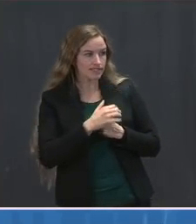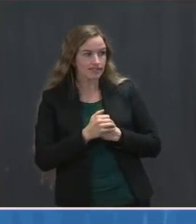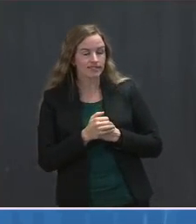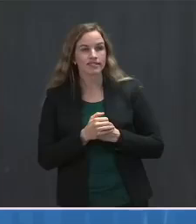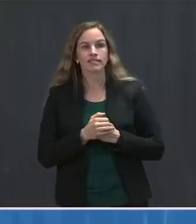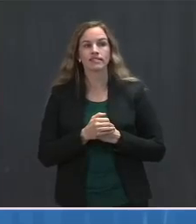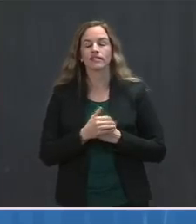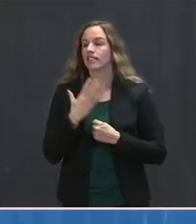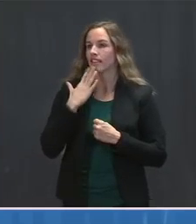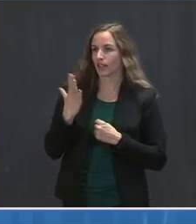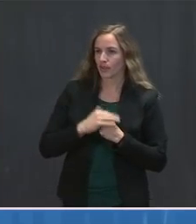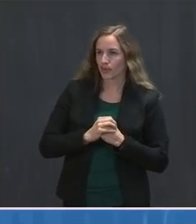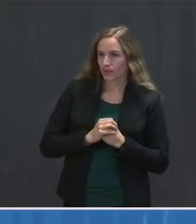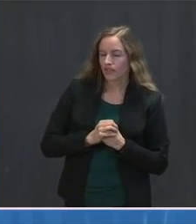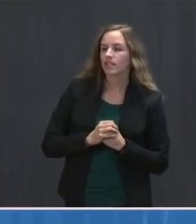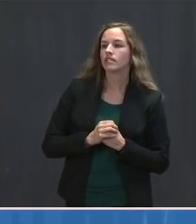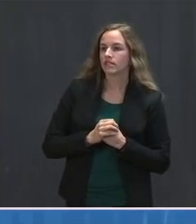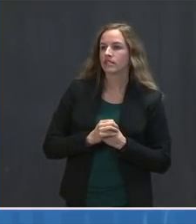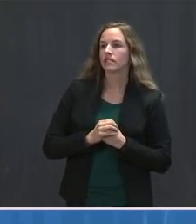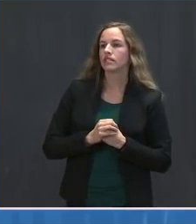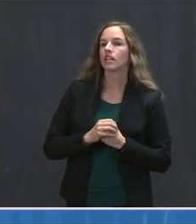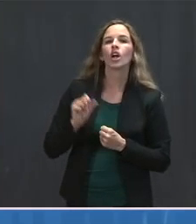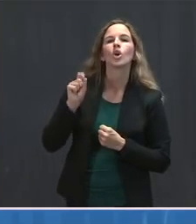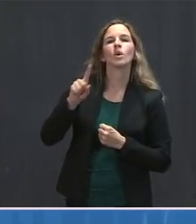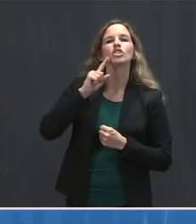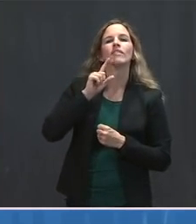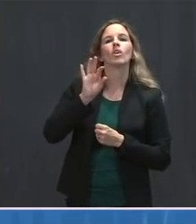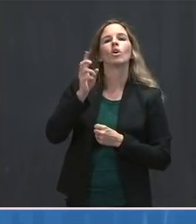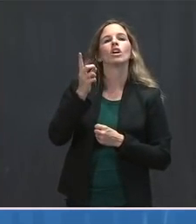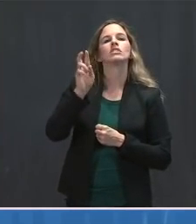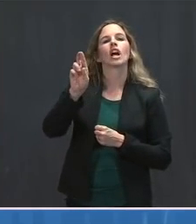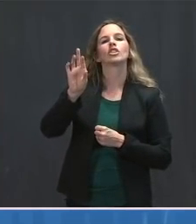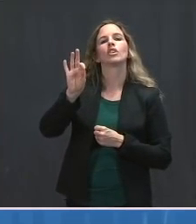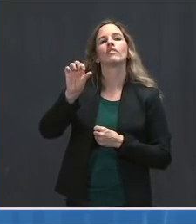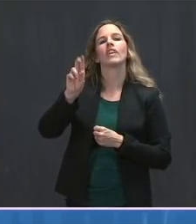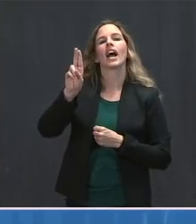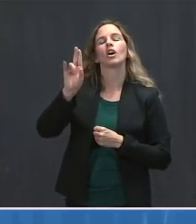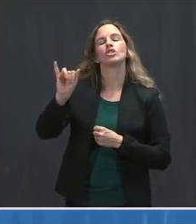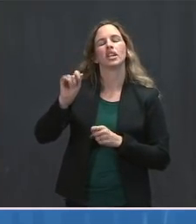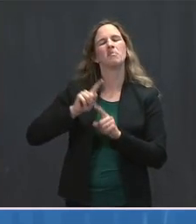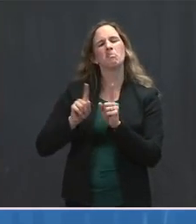All right. Thank you. My question is for Dr. Fauci principally, but really for any of you.